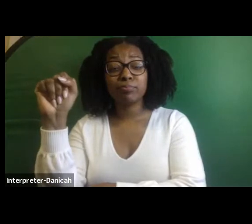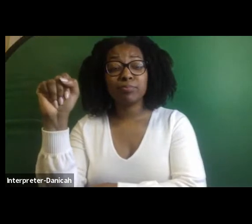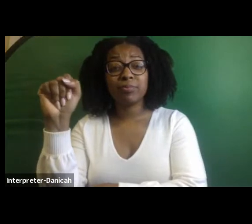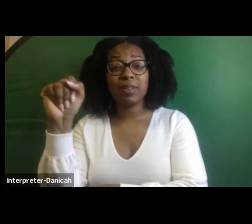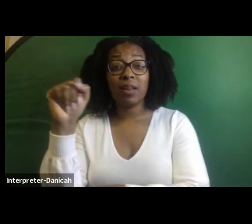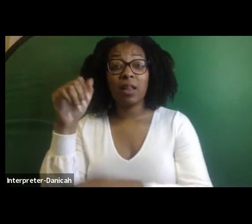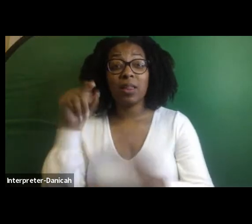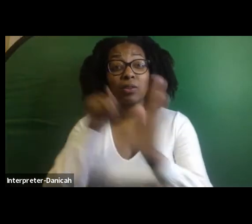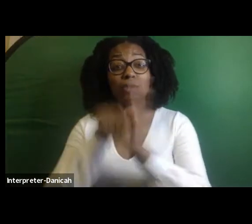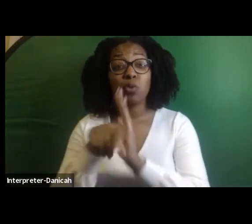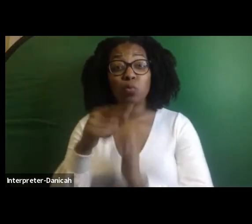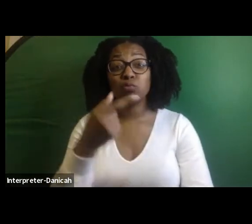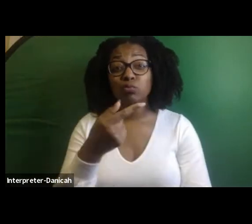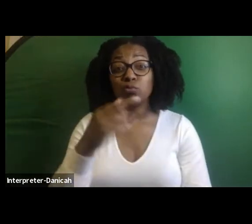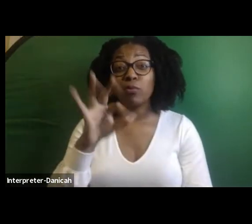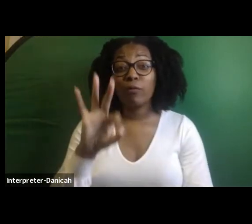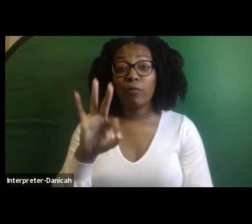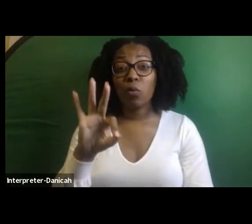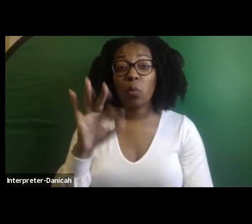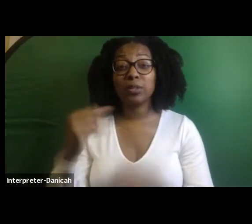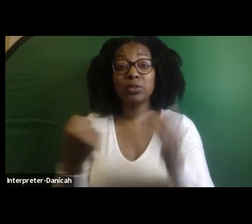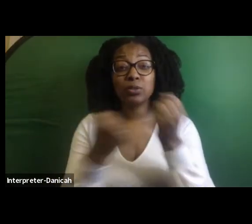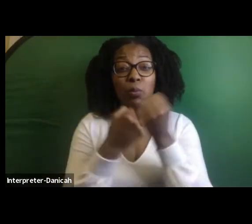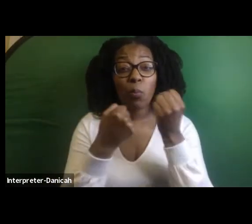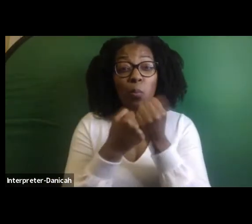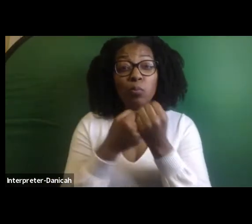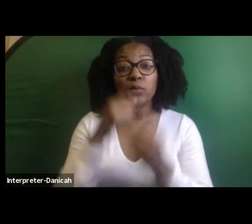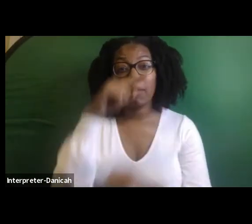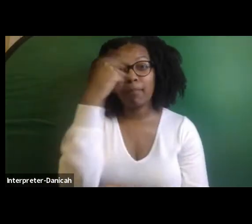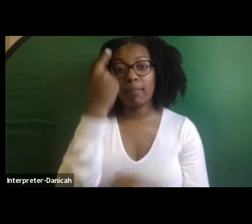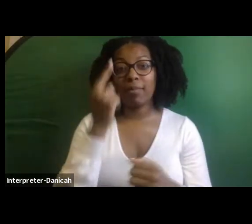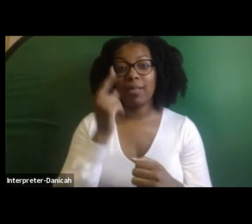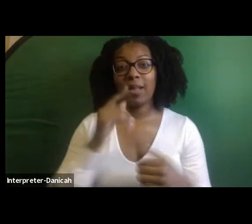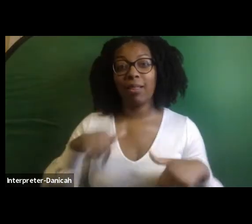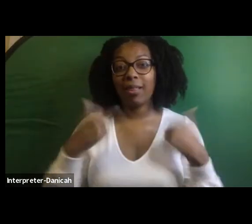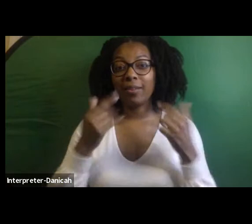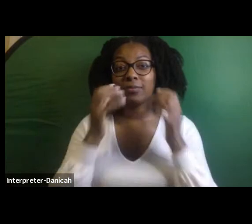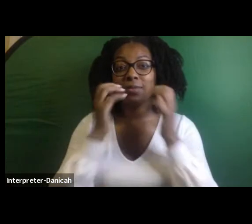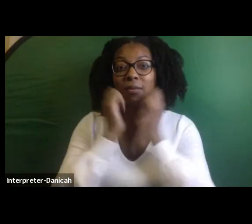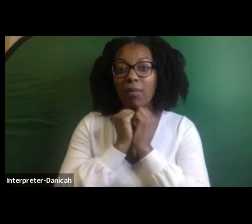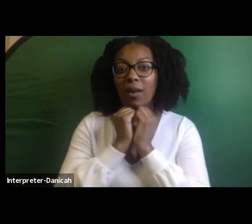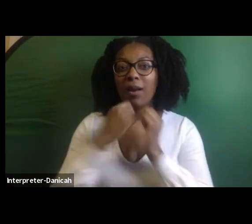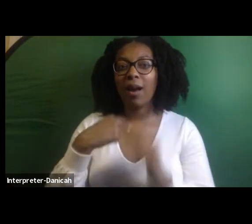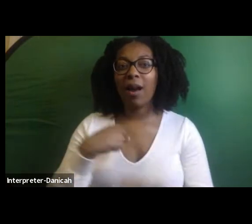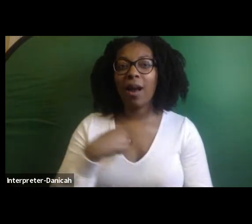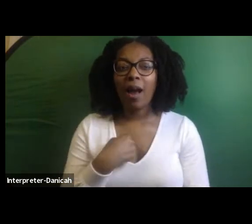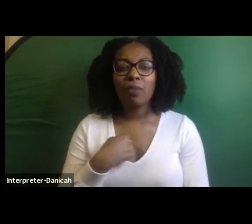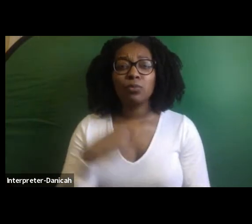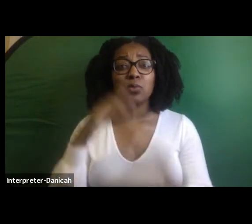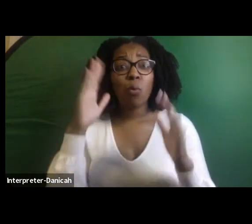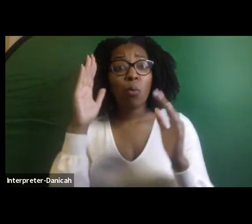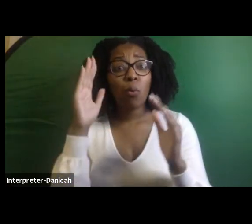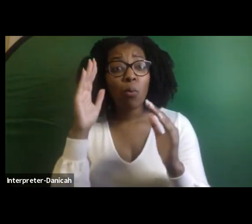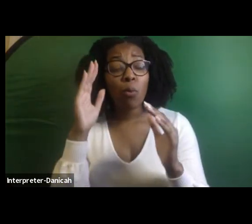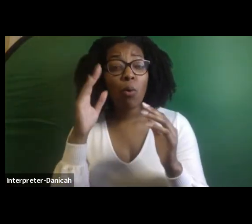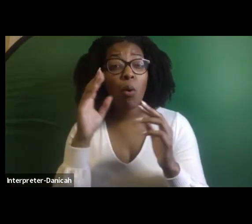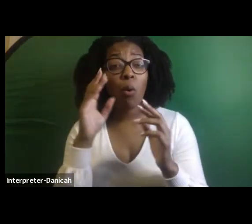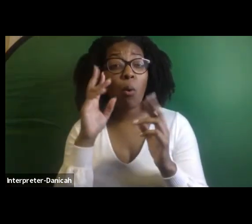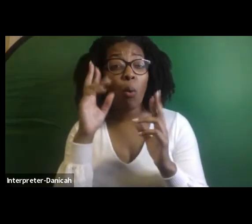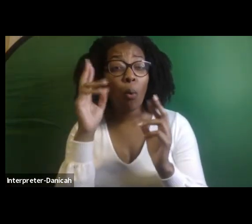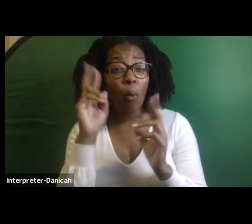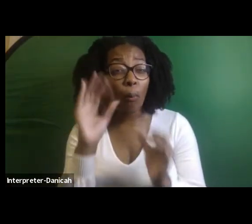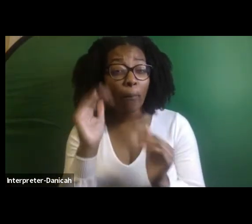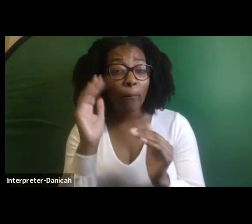of George Floyd and in support of the black lives matters, uh, I was really, really hoping that they would take a reflection on self